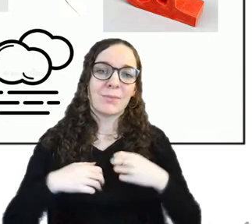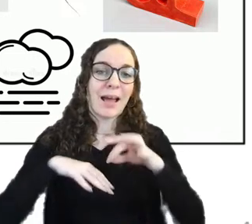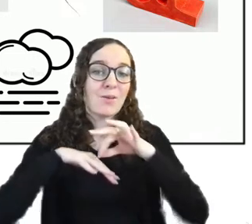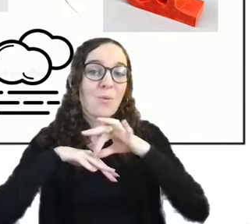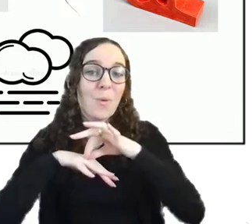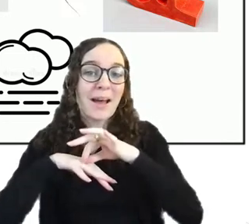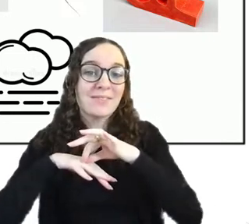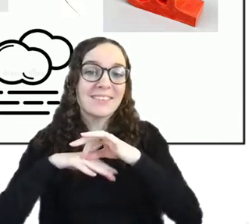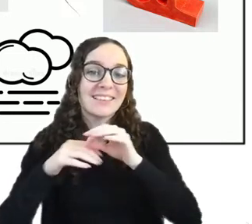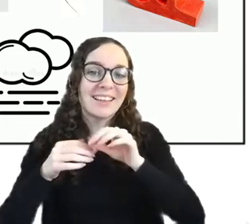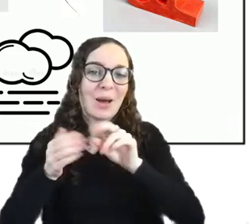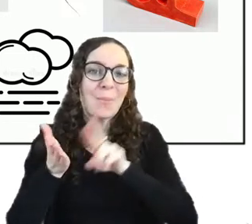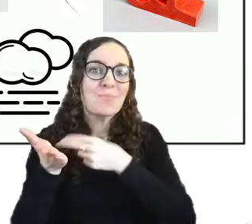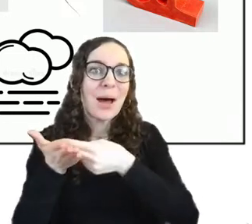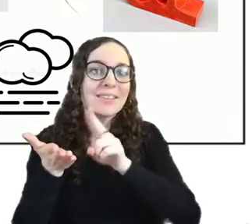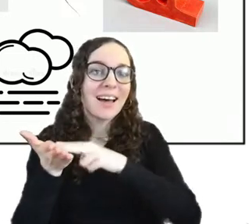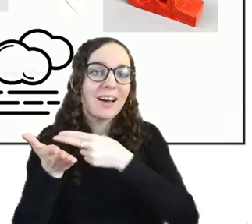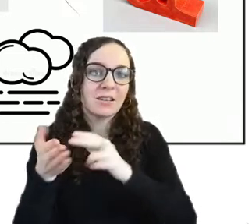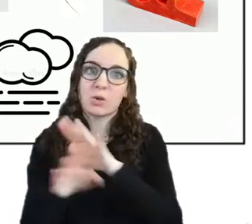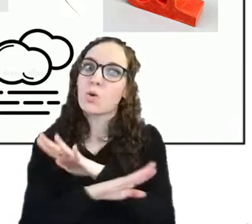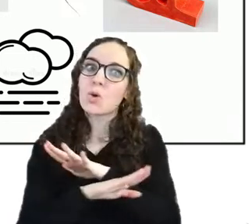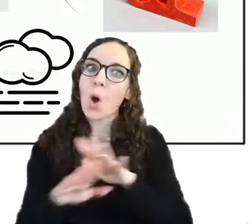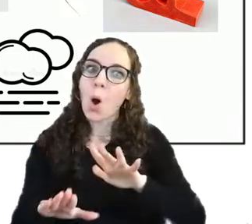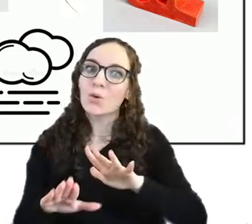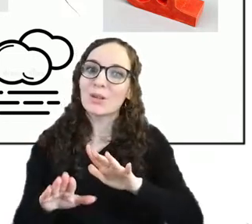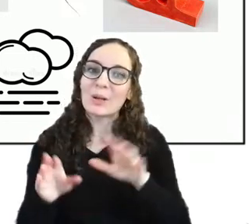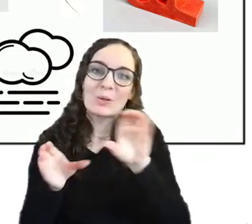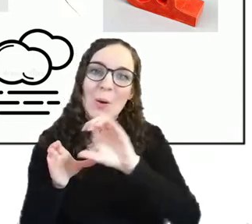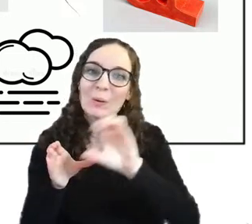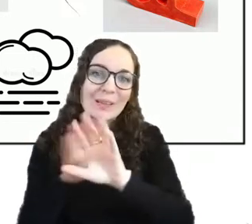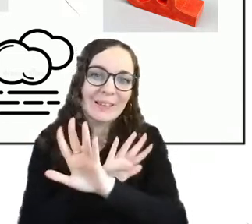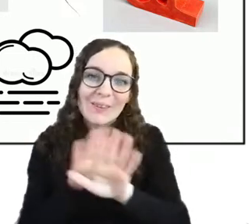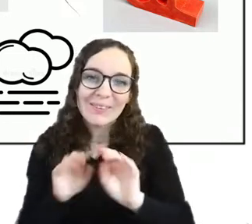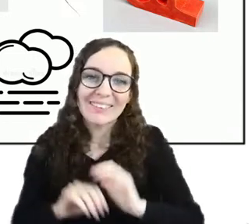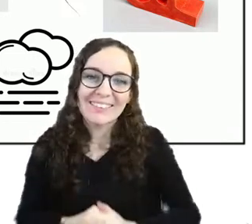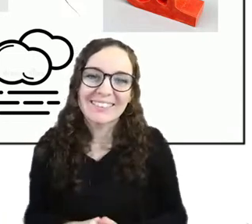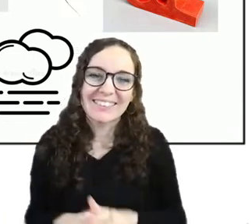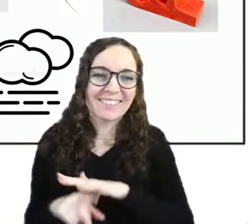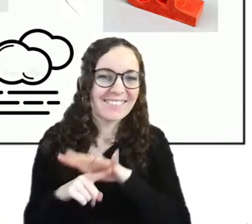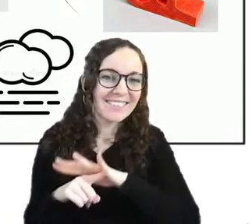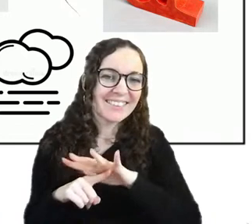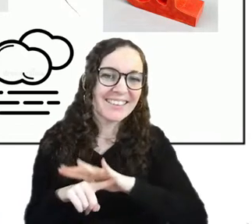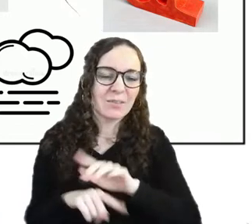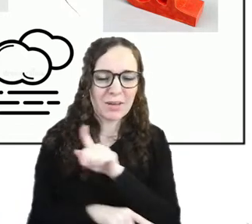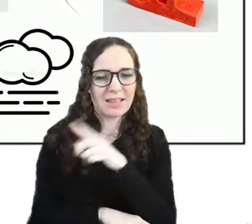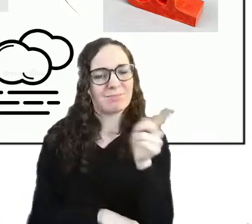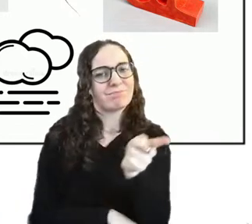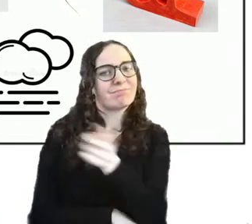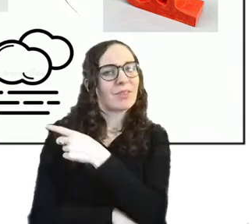um yes these are all really important people to me um